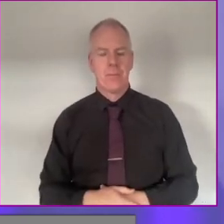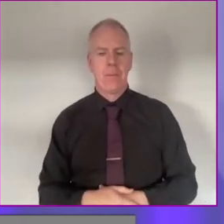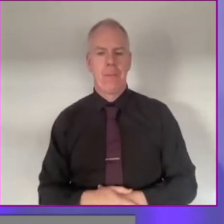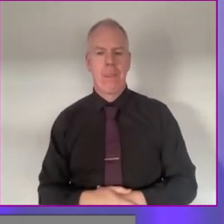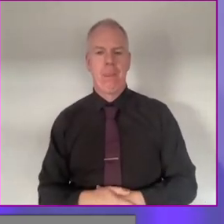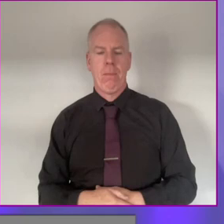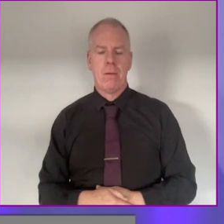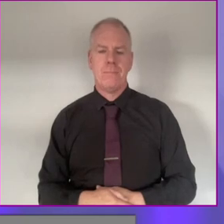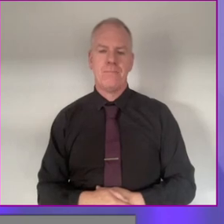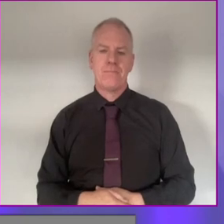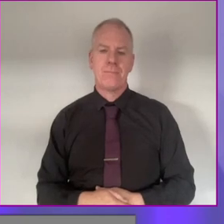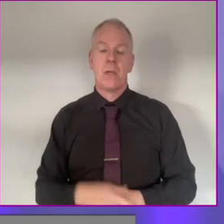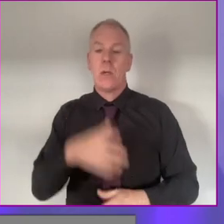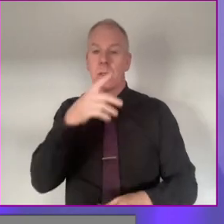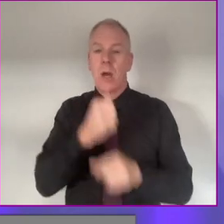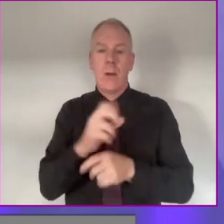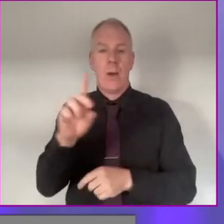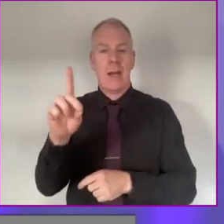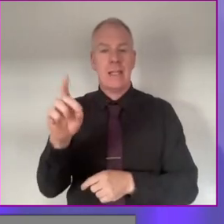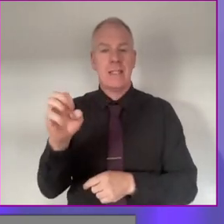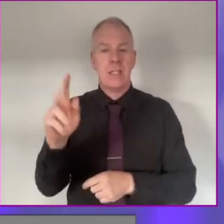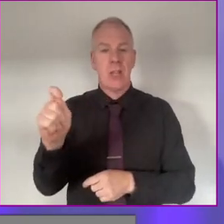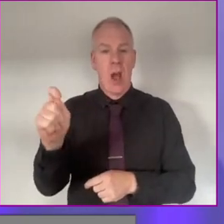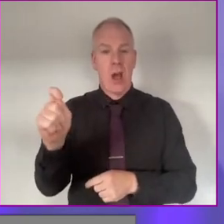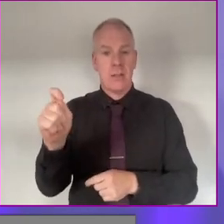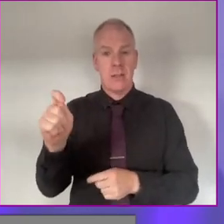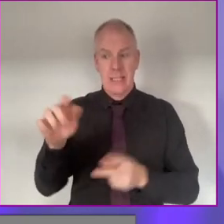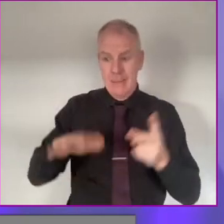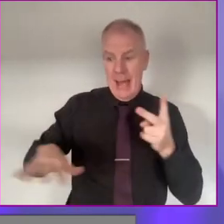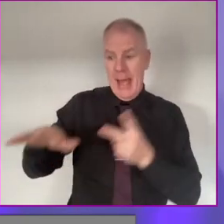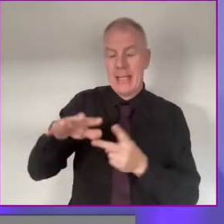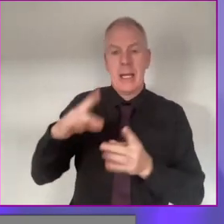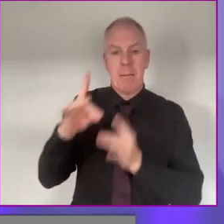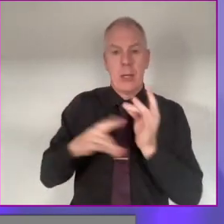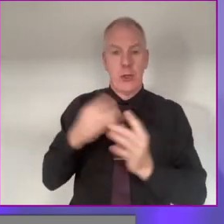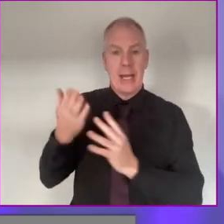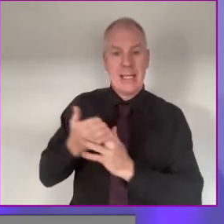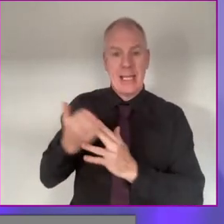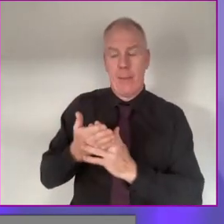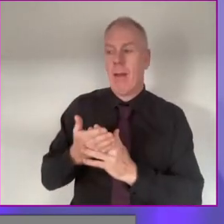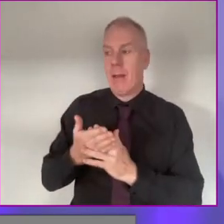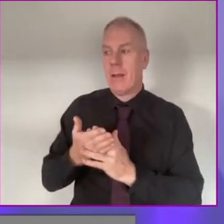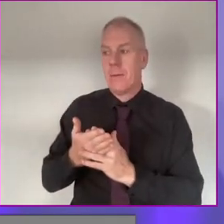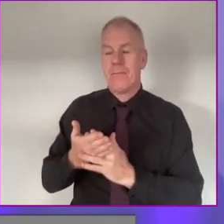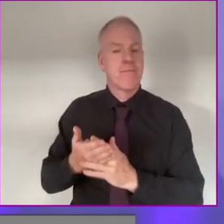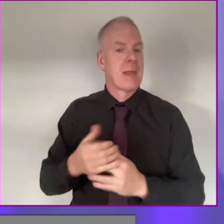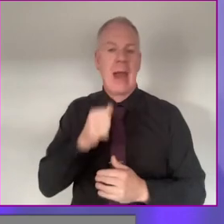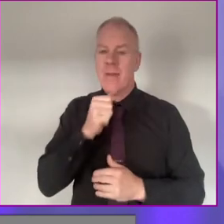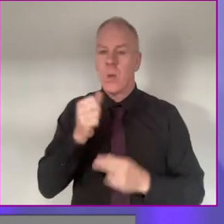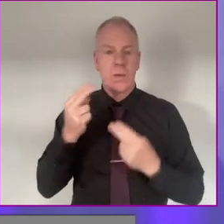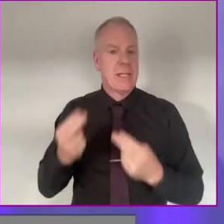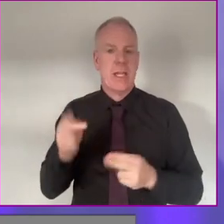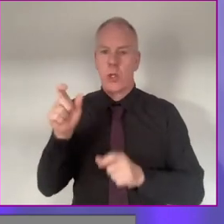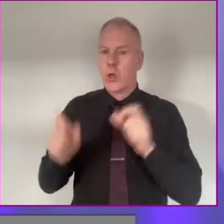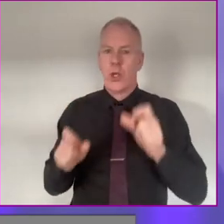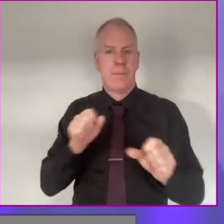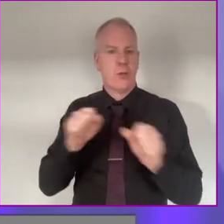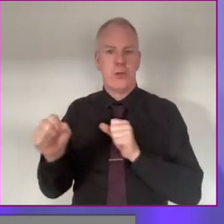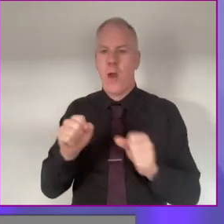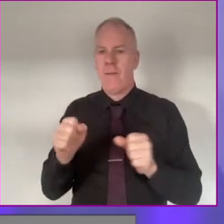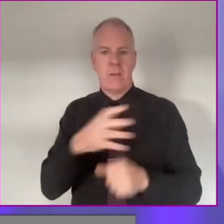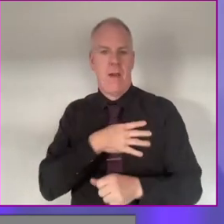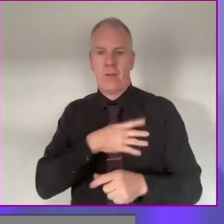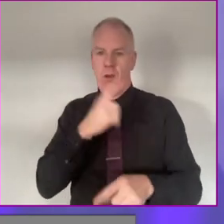When it comes to the DART and those spaces on the DART and making sure that they're accessible, there won't be